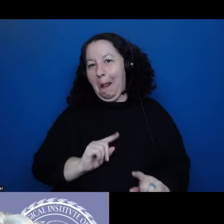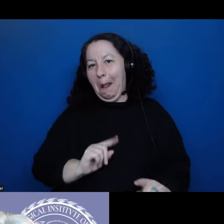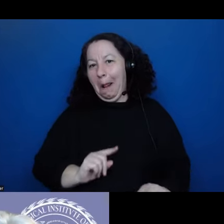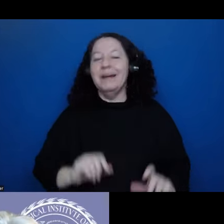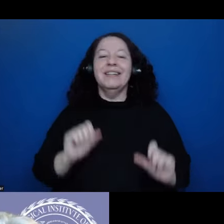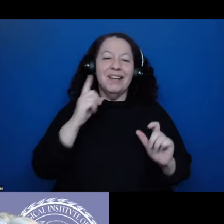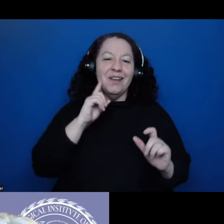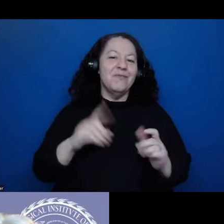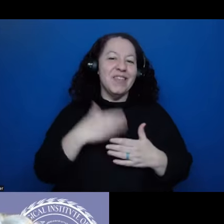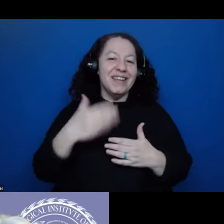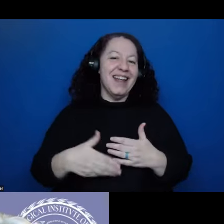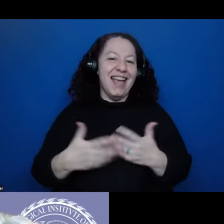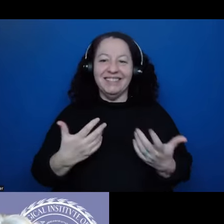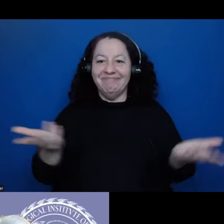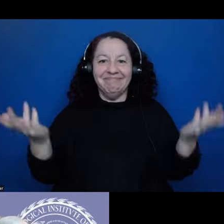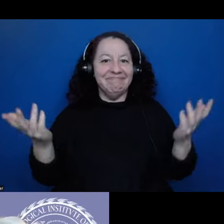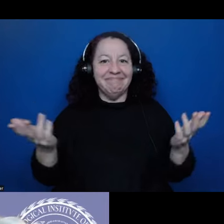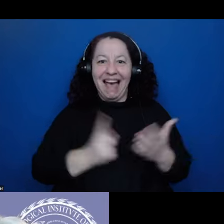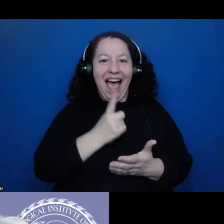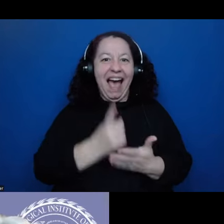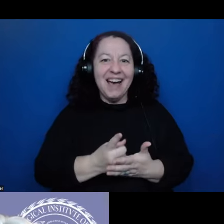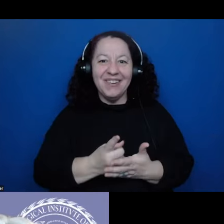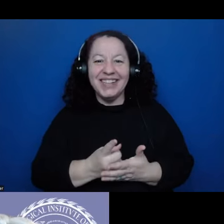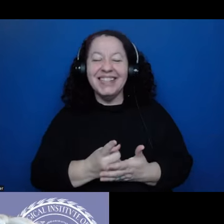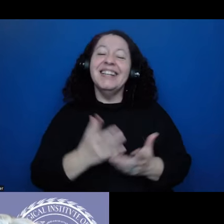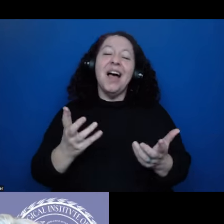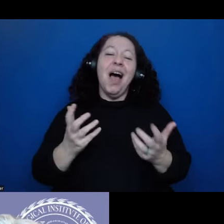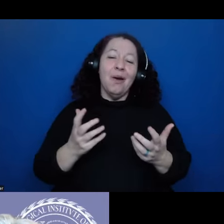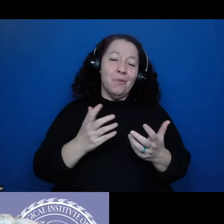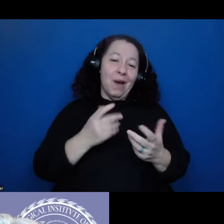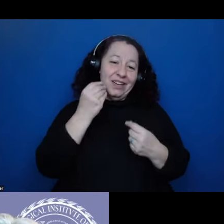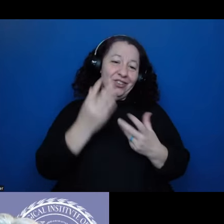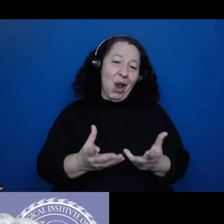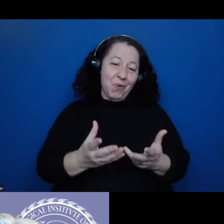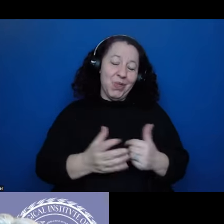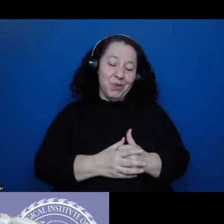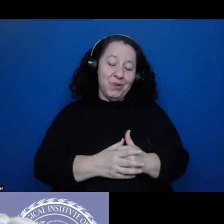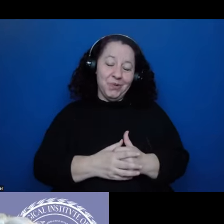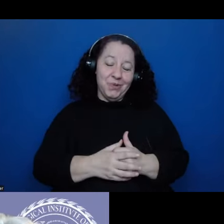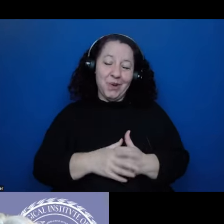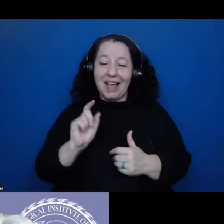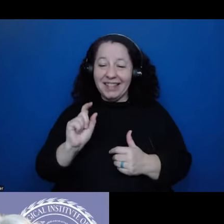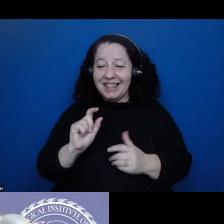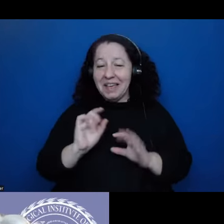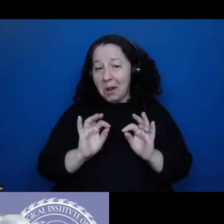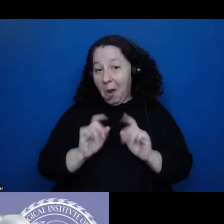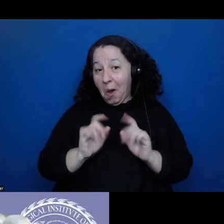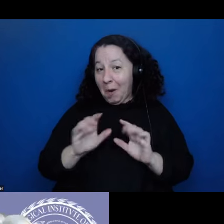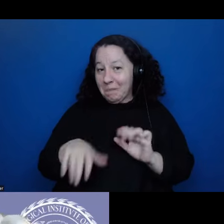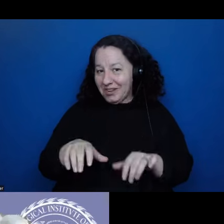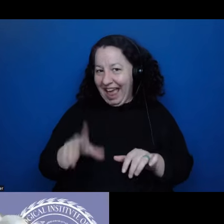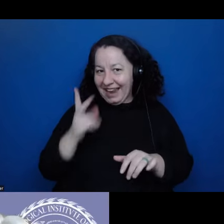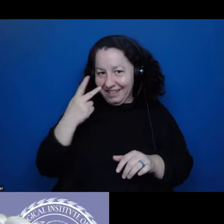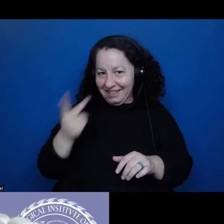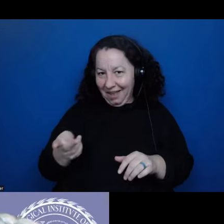the next, uh, hour. I wanted to share with you, um, a note from the chat where,